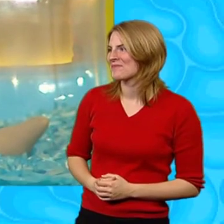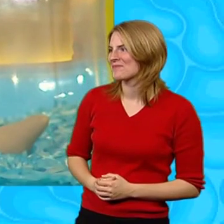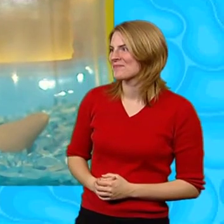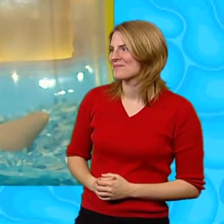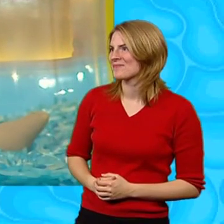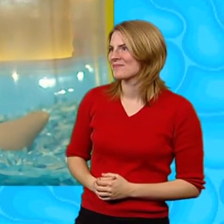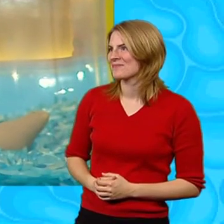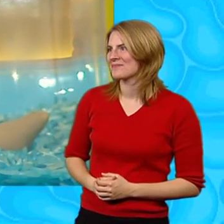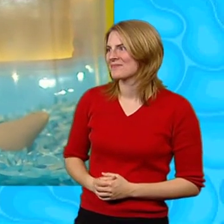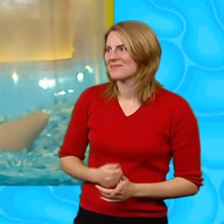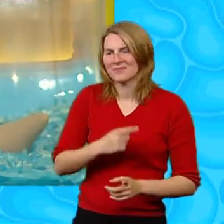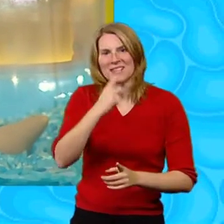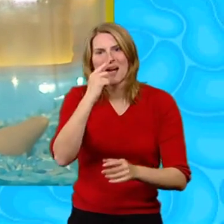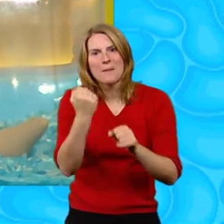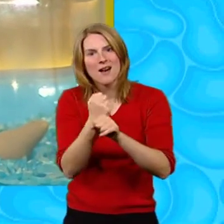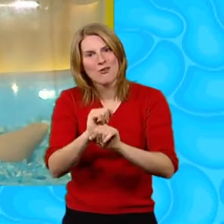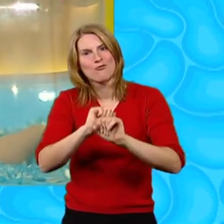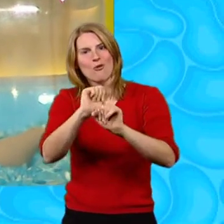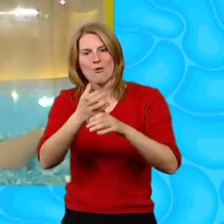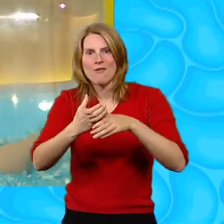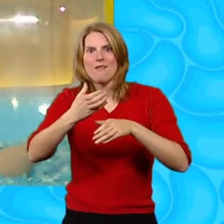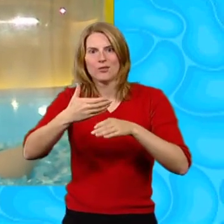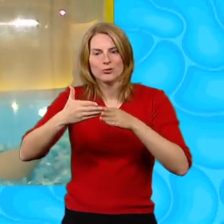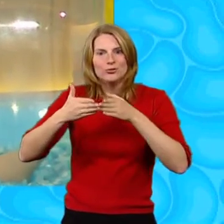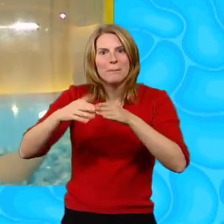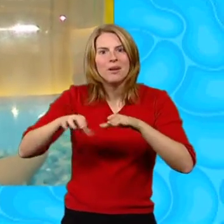So try making your very own ship in a jar